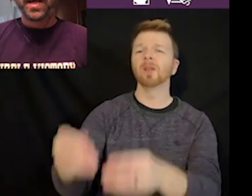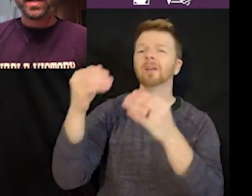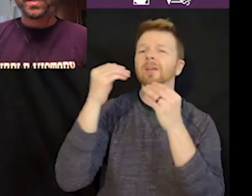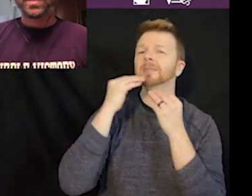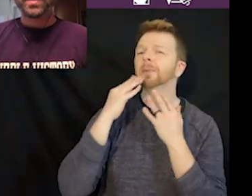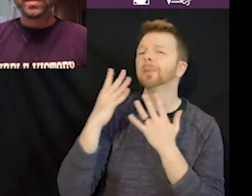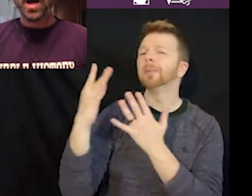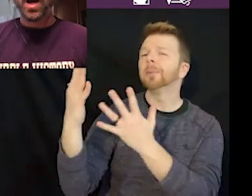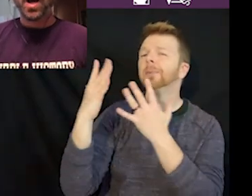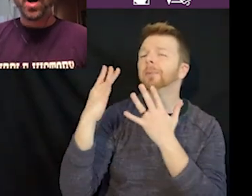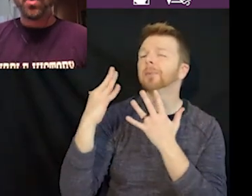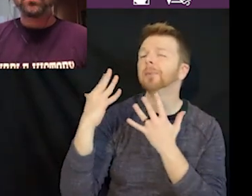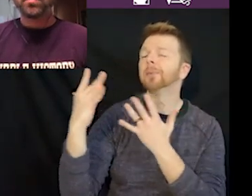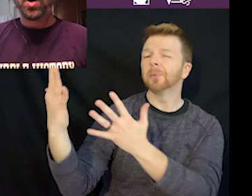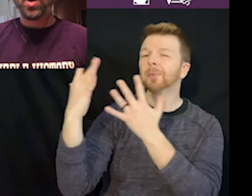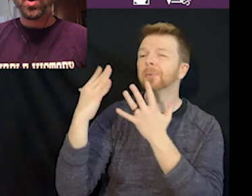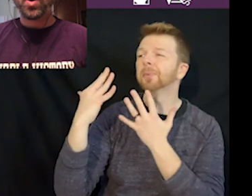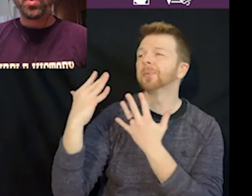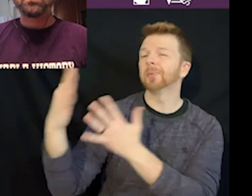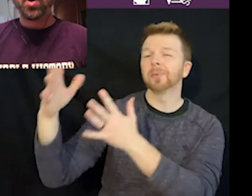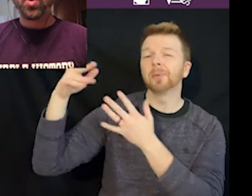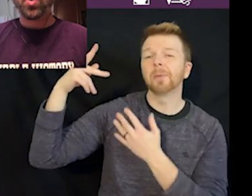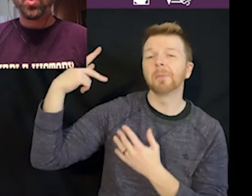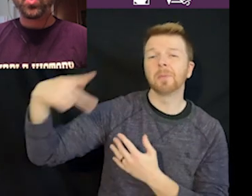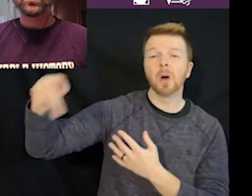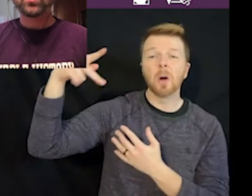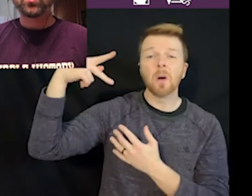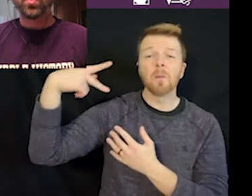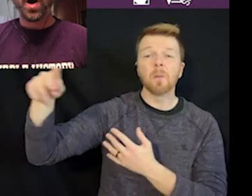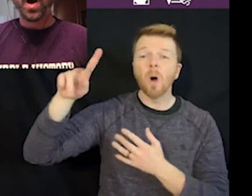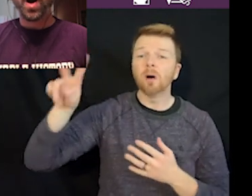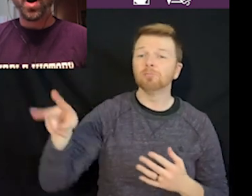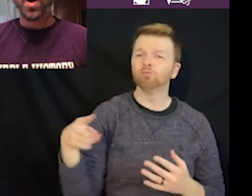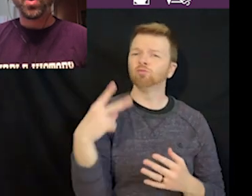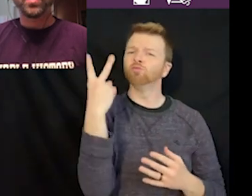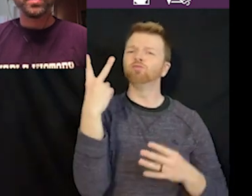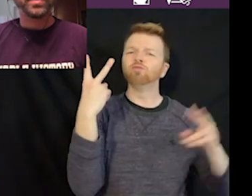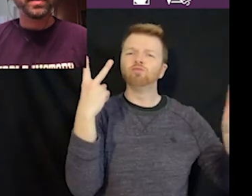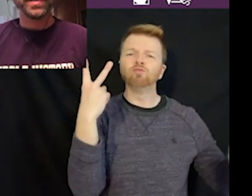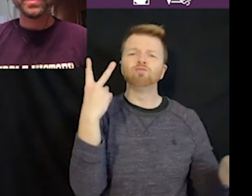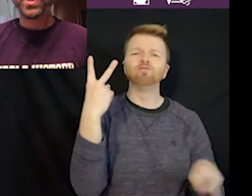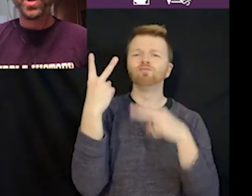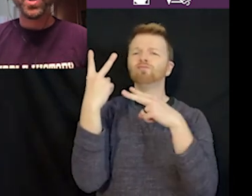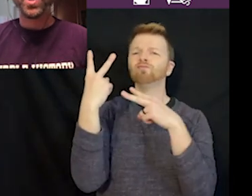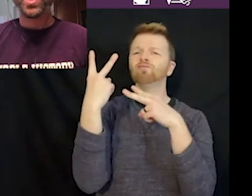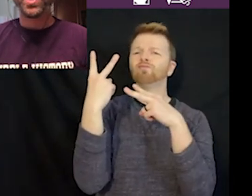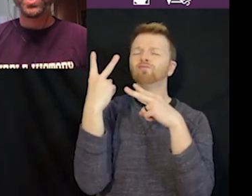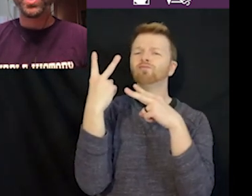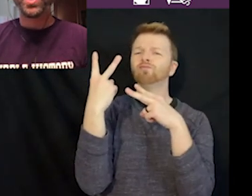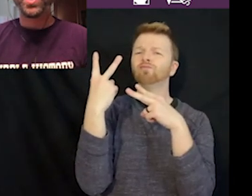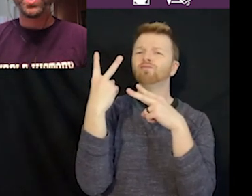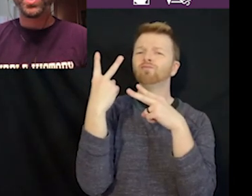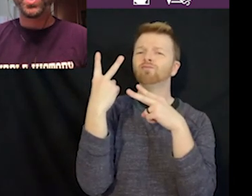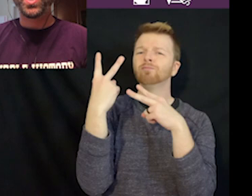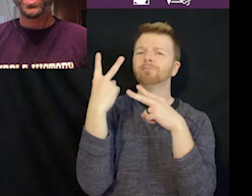Sing of purples to our leaders.